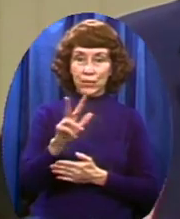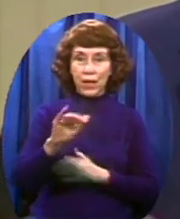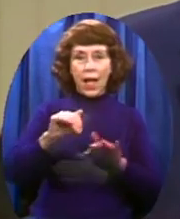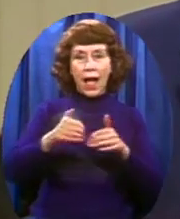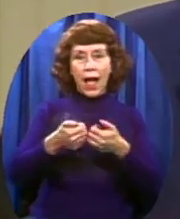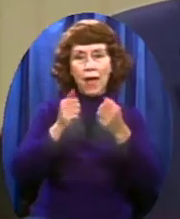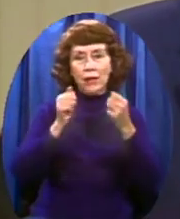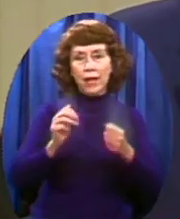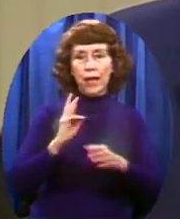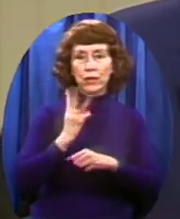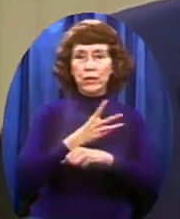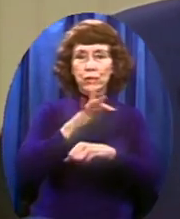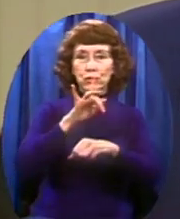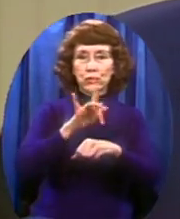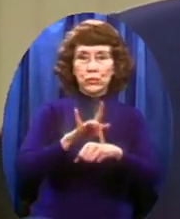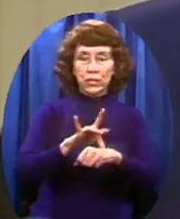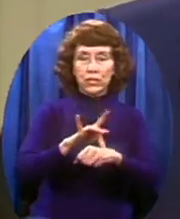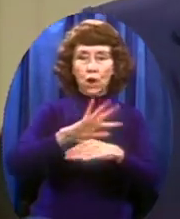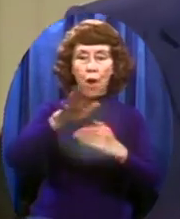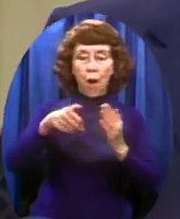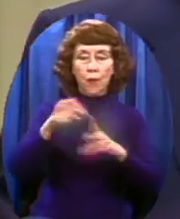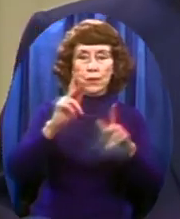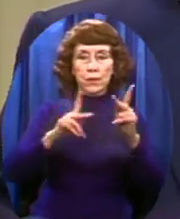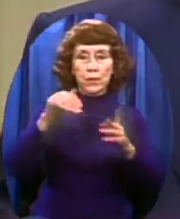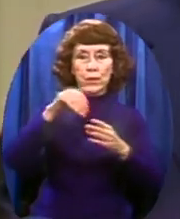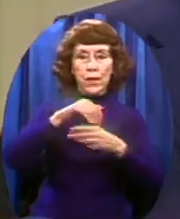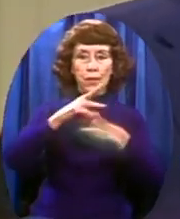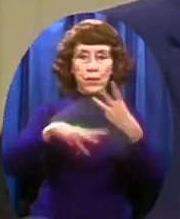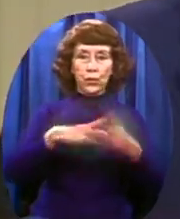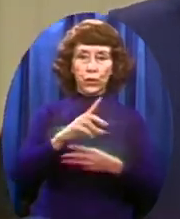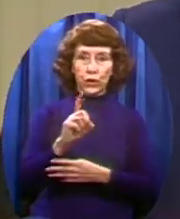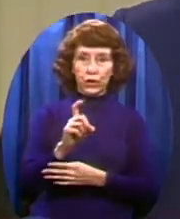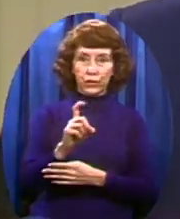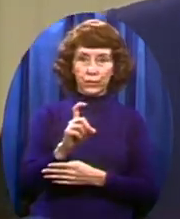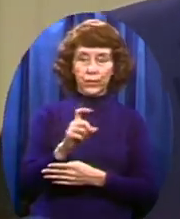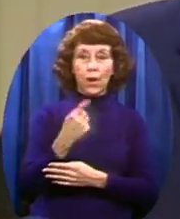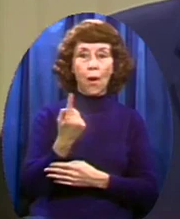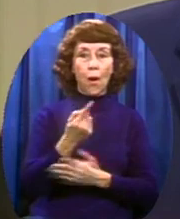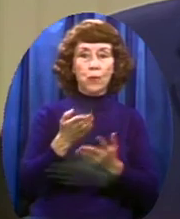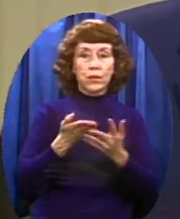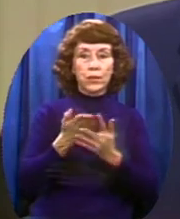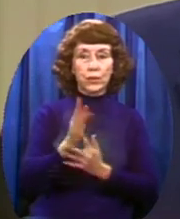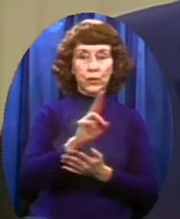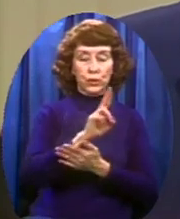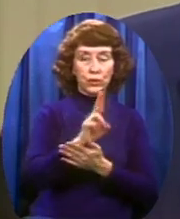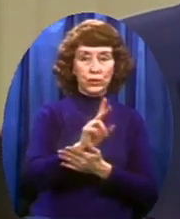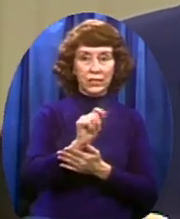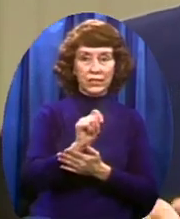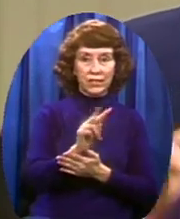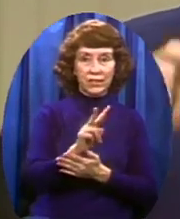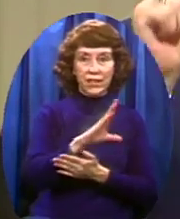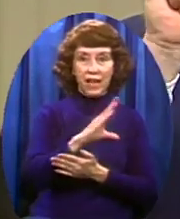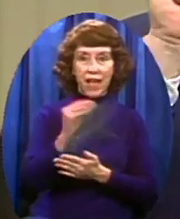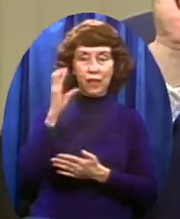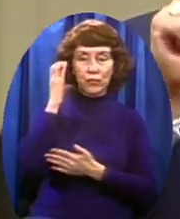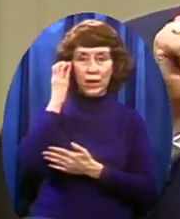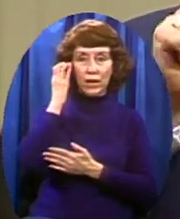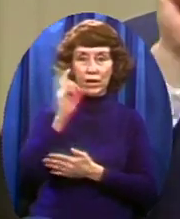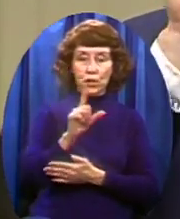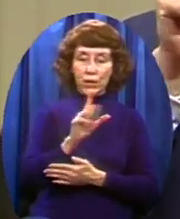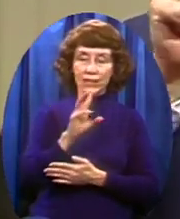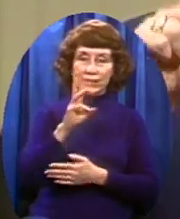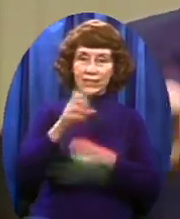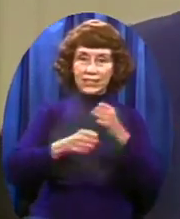.7 billion souls? Well, there's no answer to that except through the use of the media For 26 years I have been on